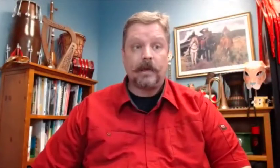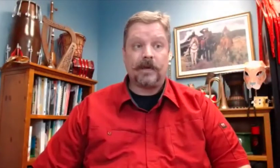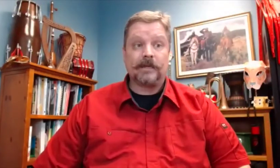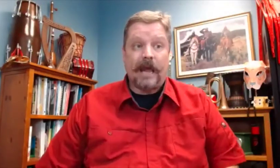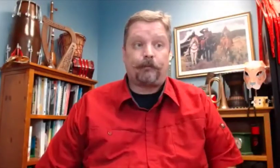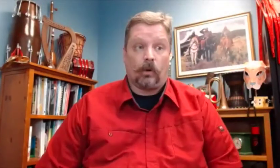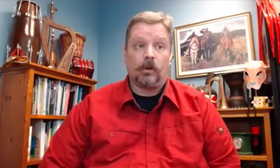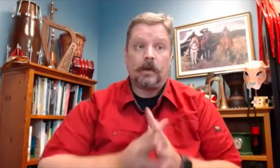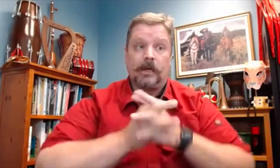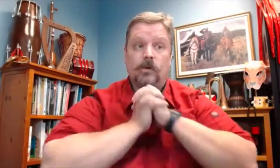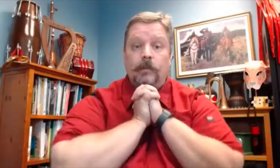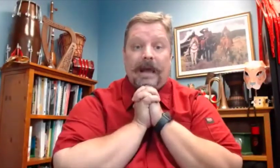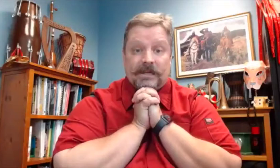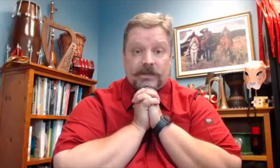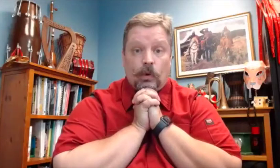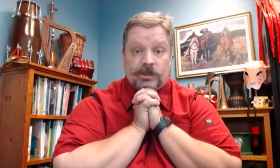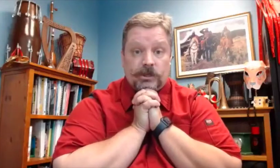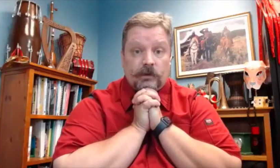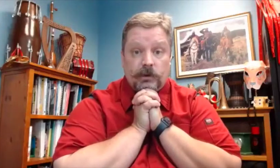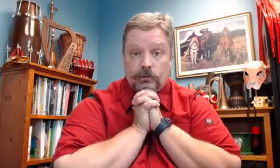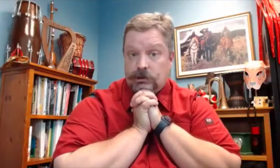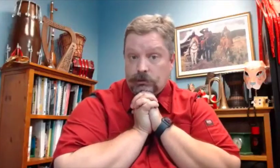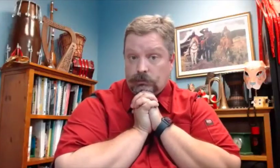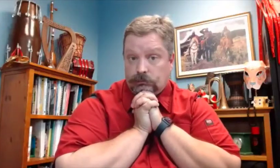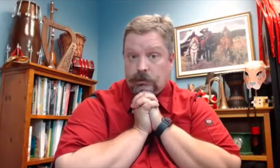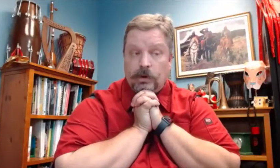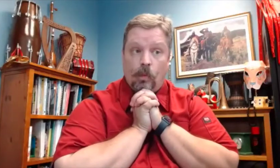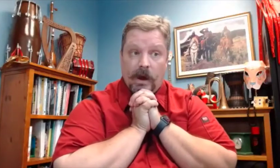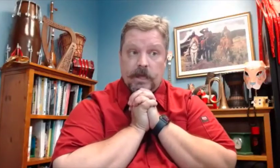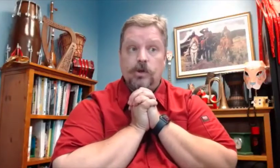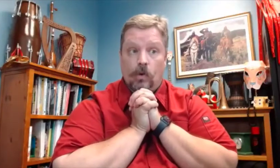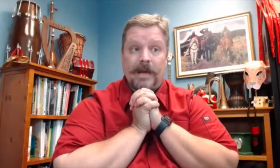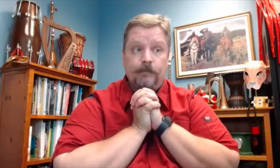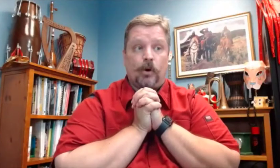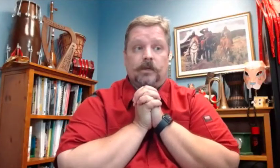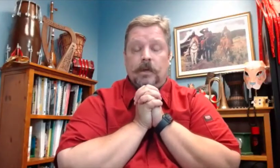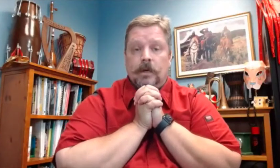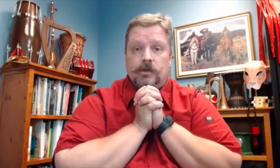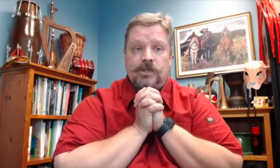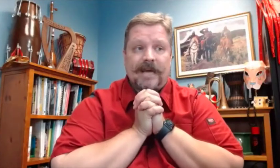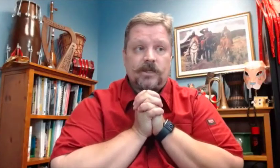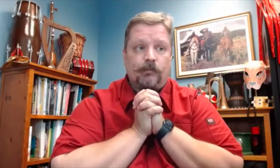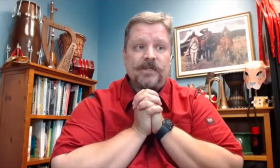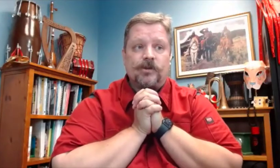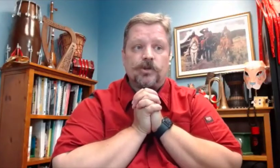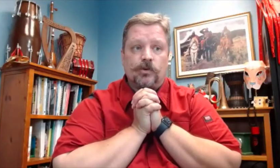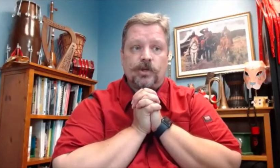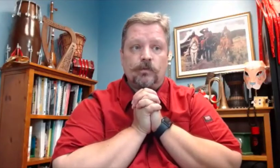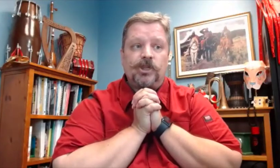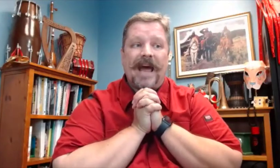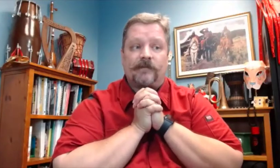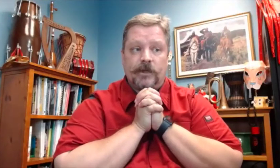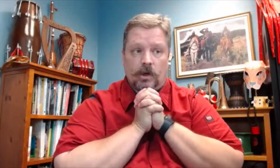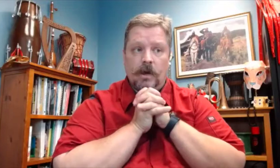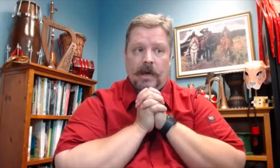because April is going to be asking questions of you too, and we want your input. Just text the presenters through the